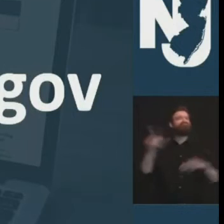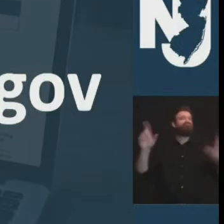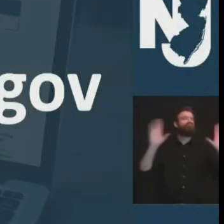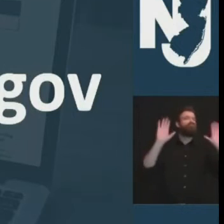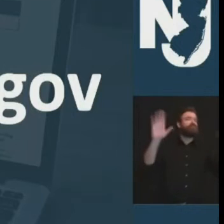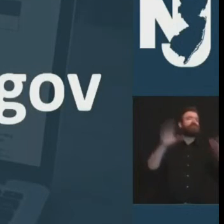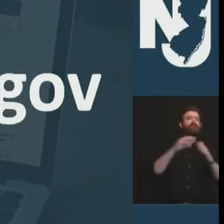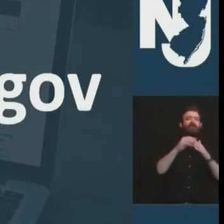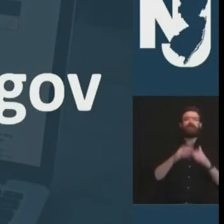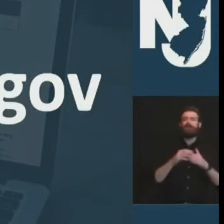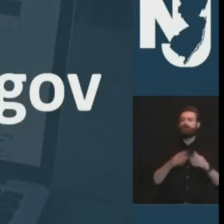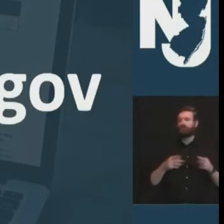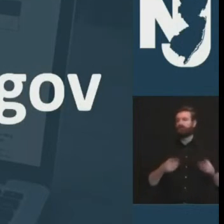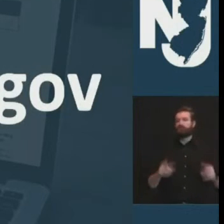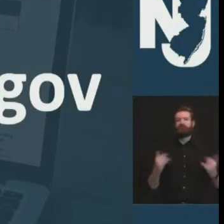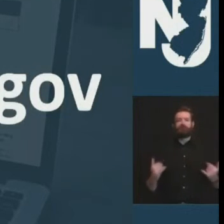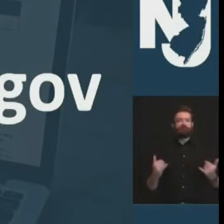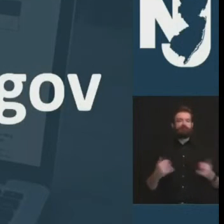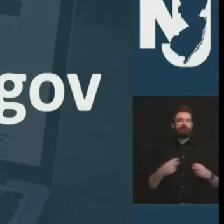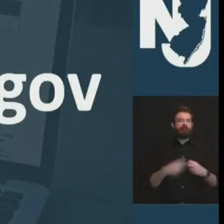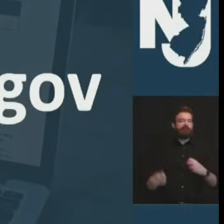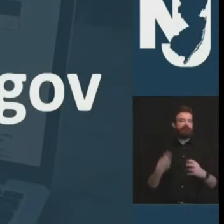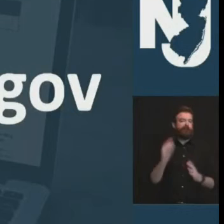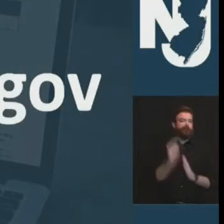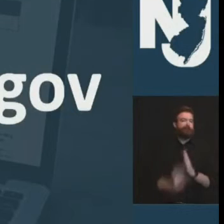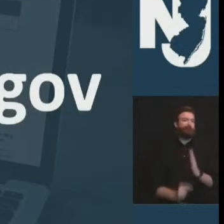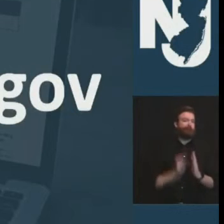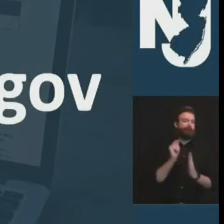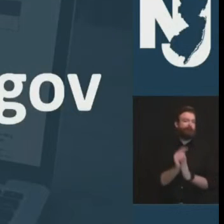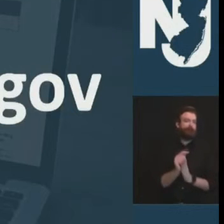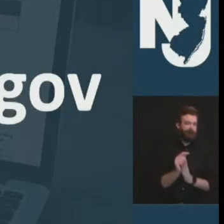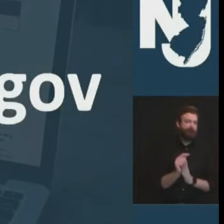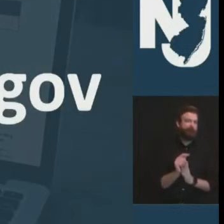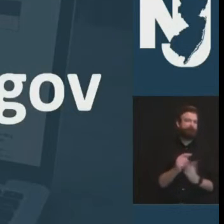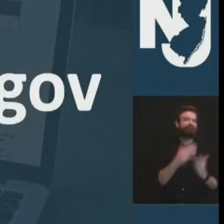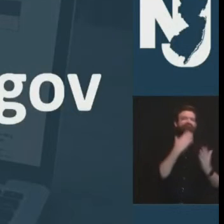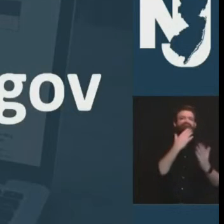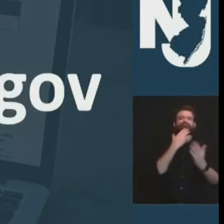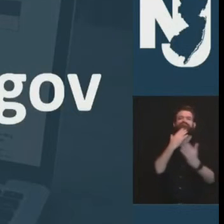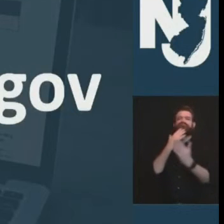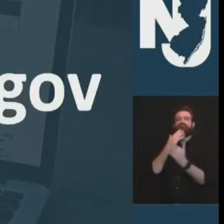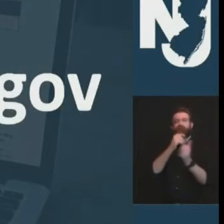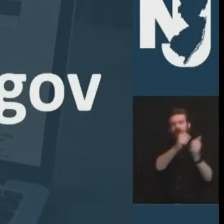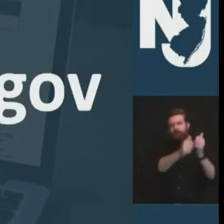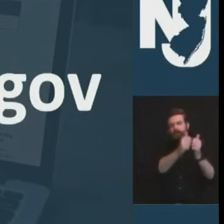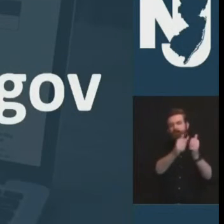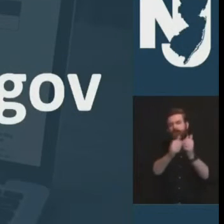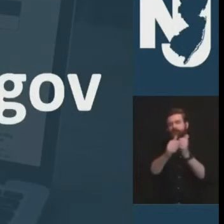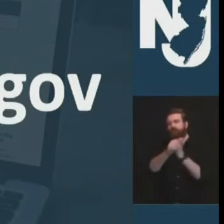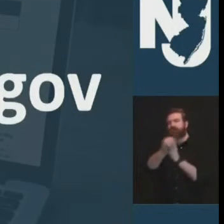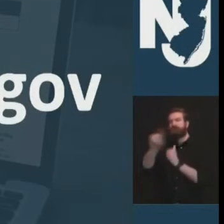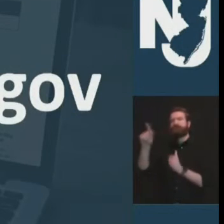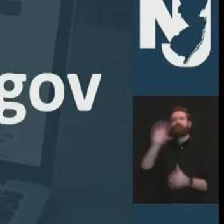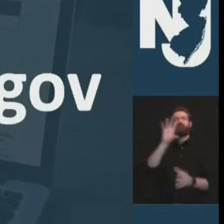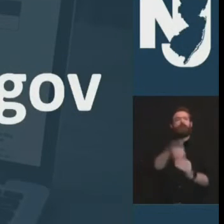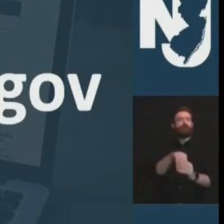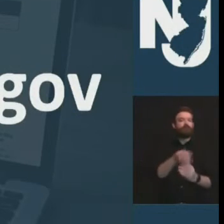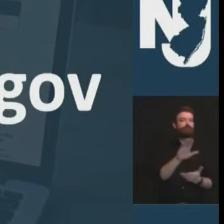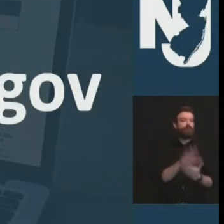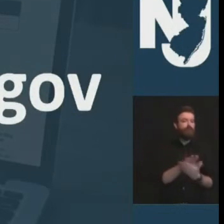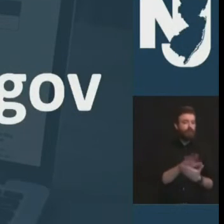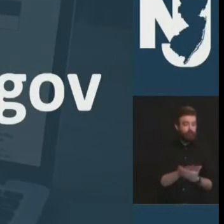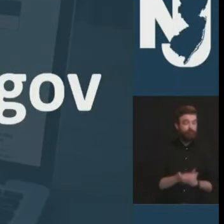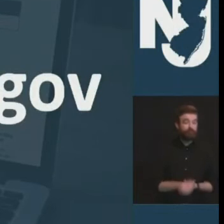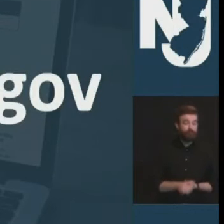circumstances um and i take my hat off to each and every one of them but there's no question uh it's not we can't bat a